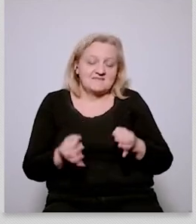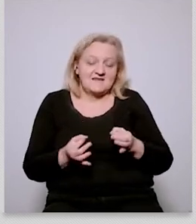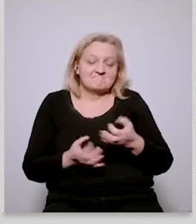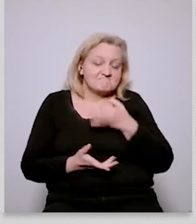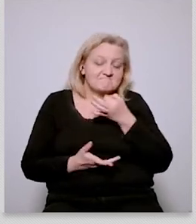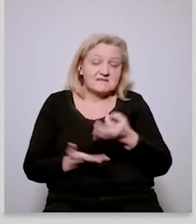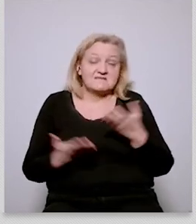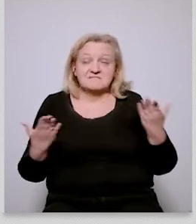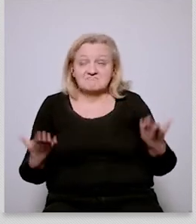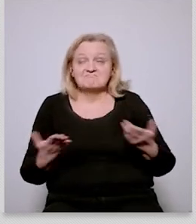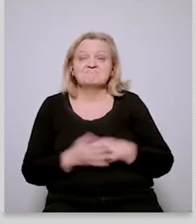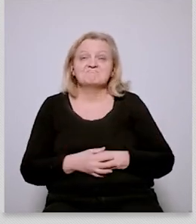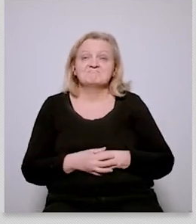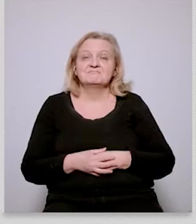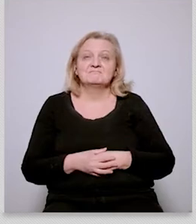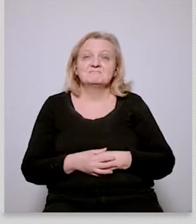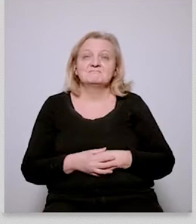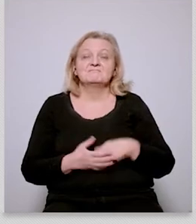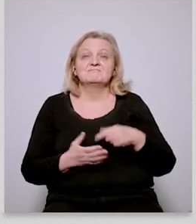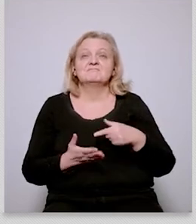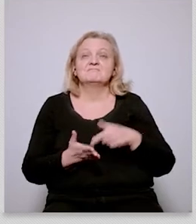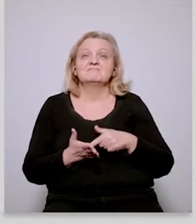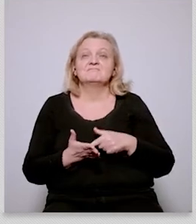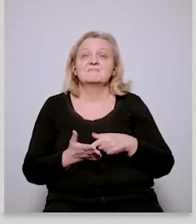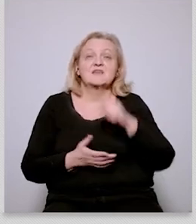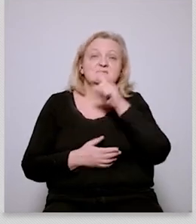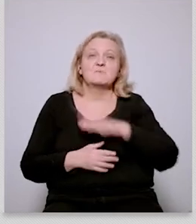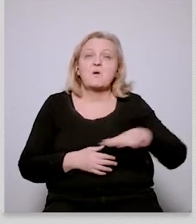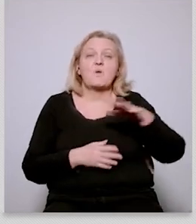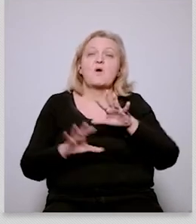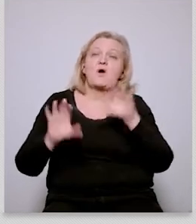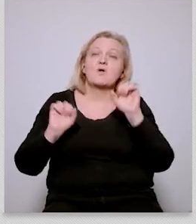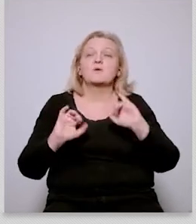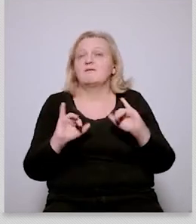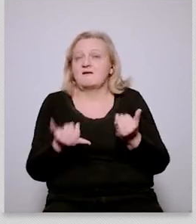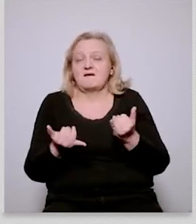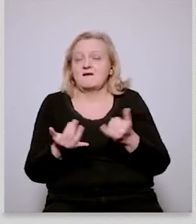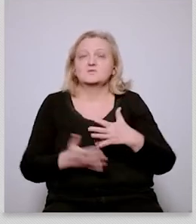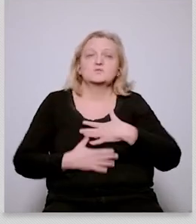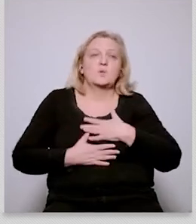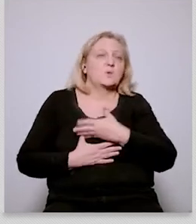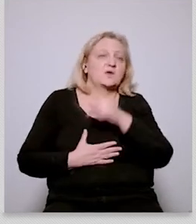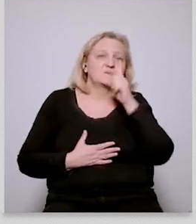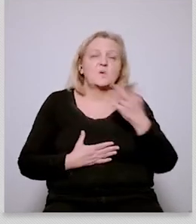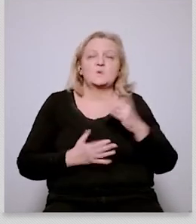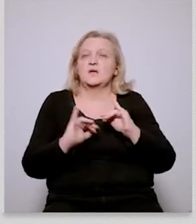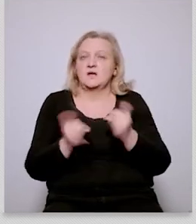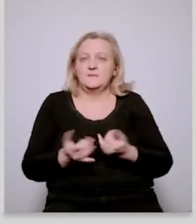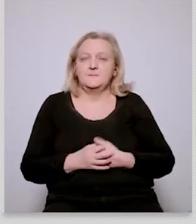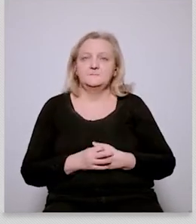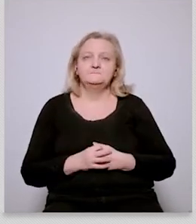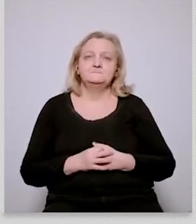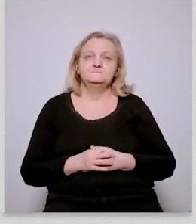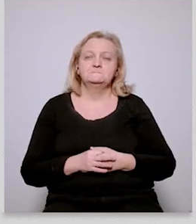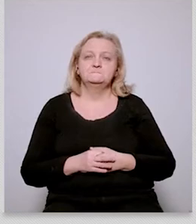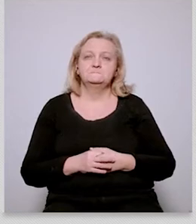about all of this and and and what are the public sentiments um i think and it has been mentioned i mean but let me try to to